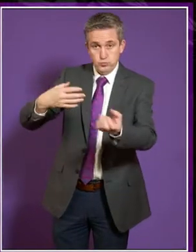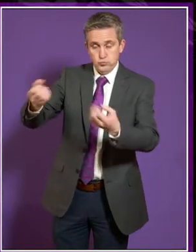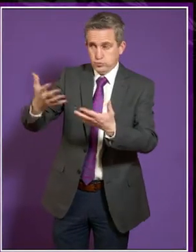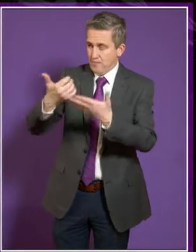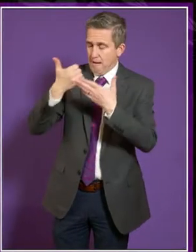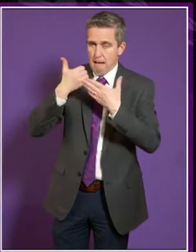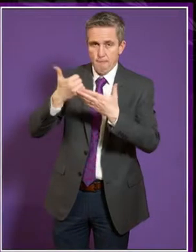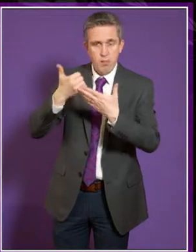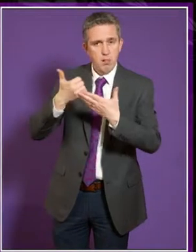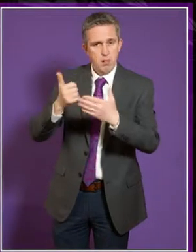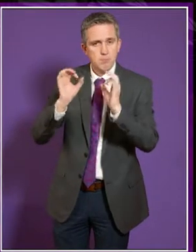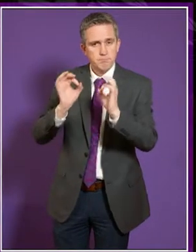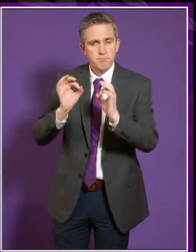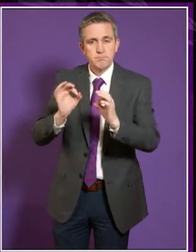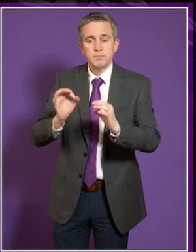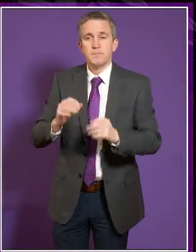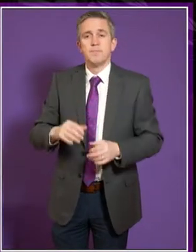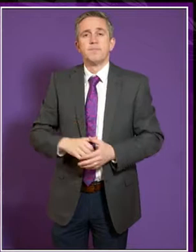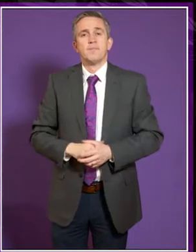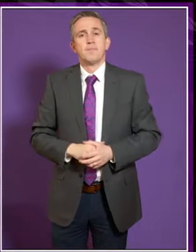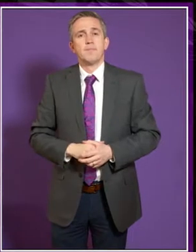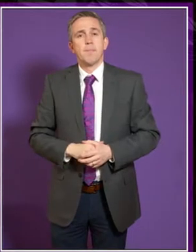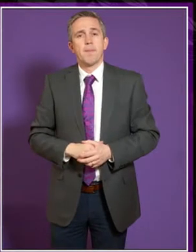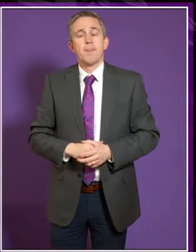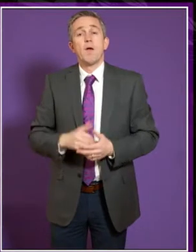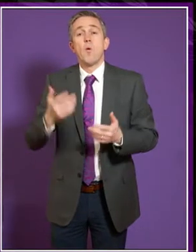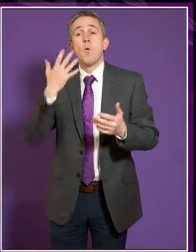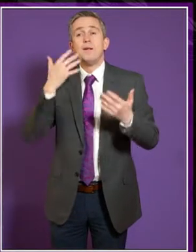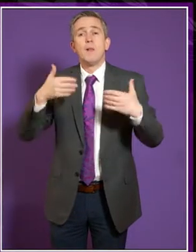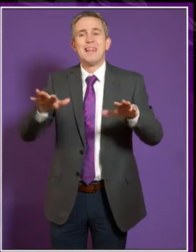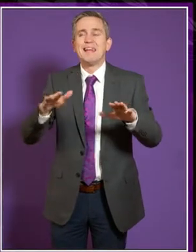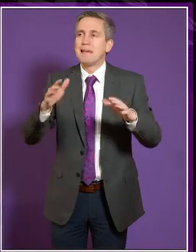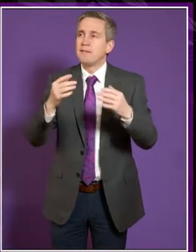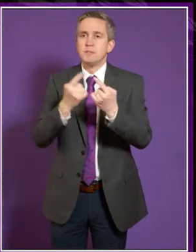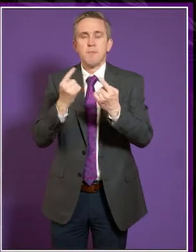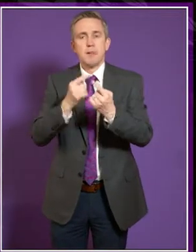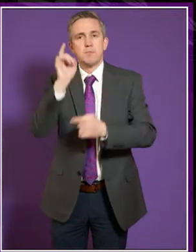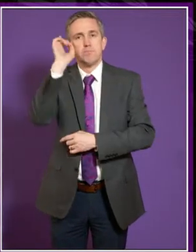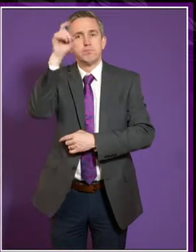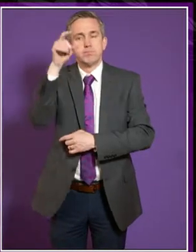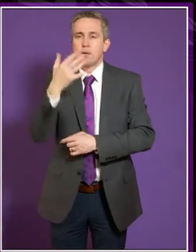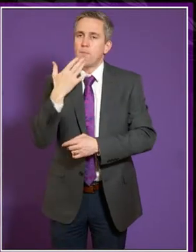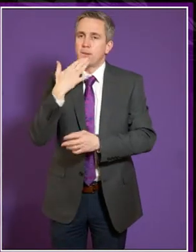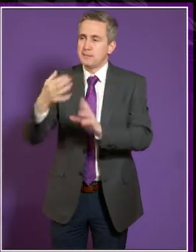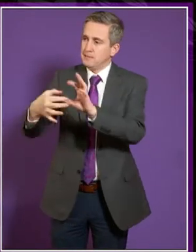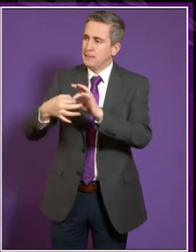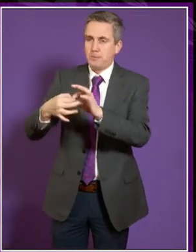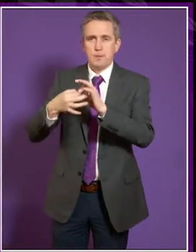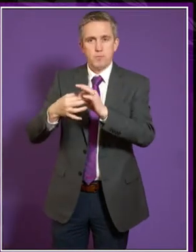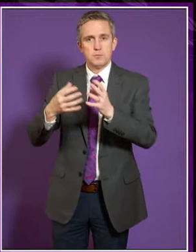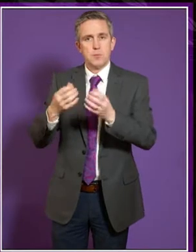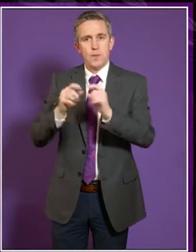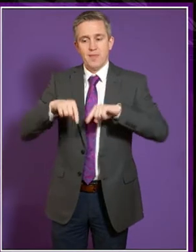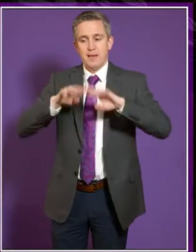illuminating. As ever, if there's something you would like to have told us but forgot or if there's something that develops over time, please do keep in touch with the